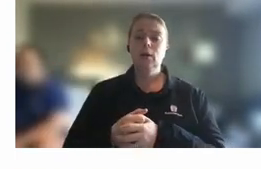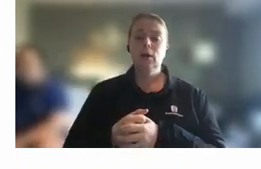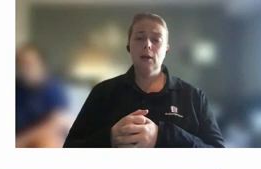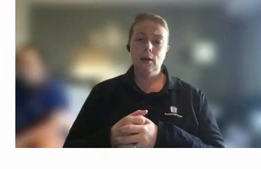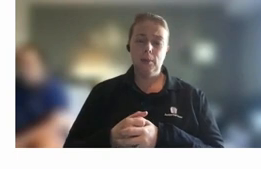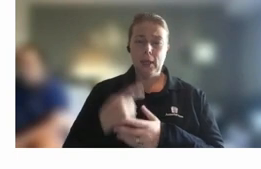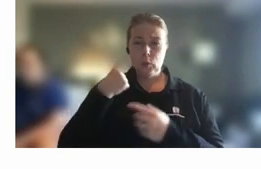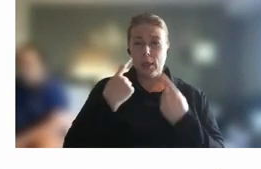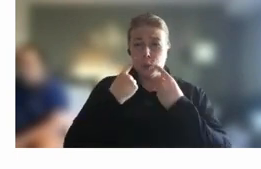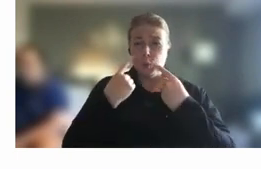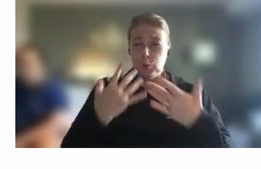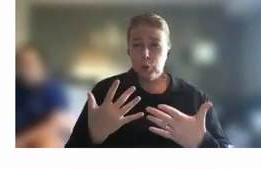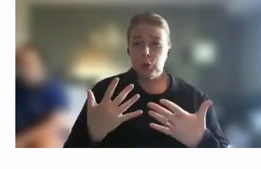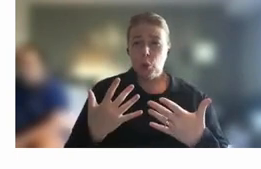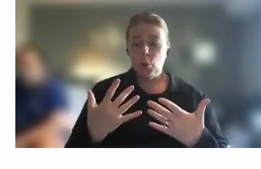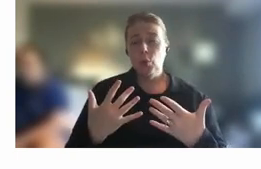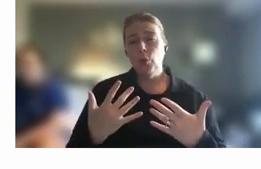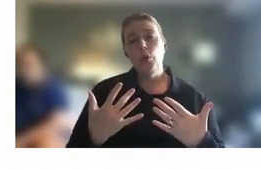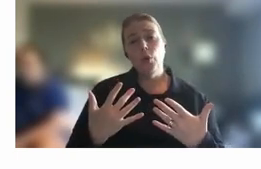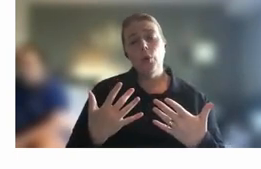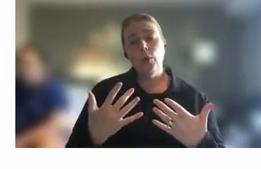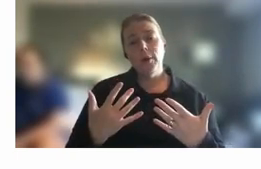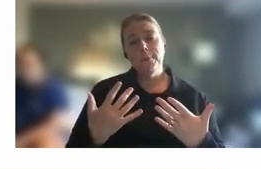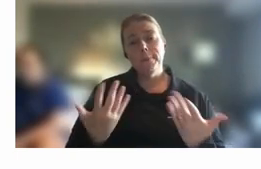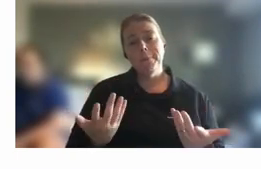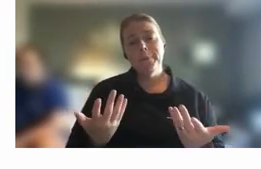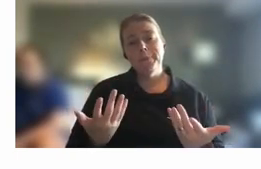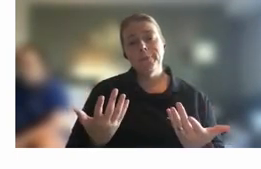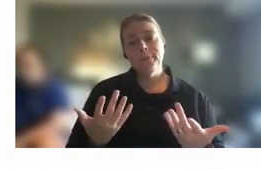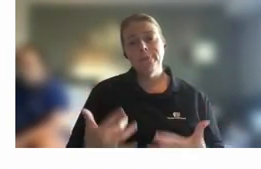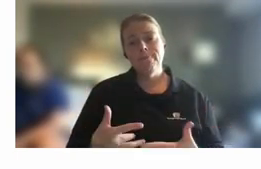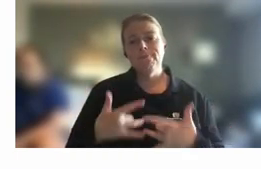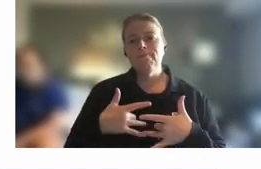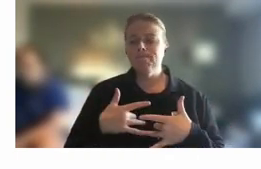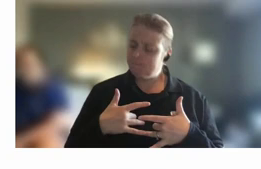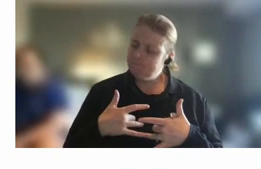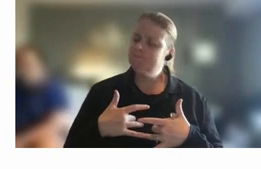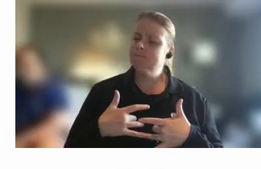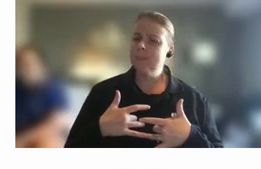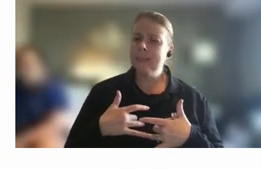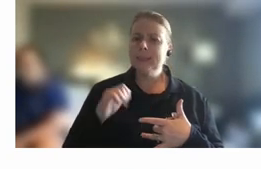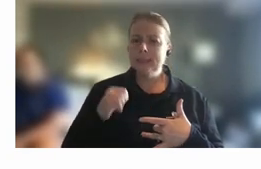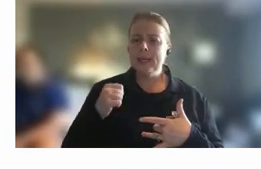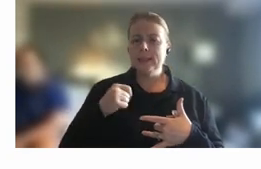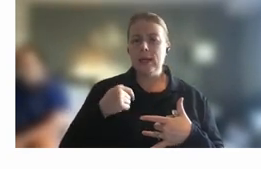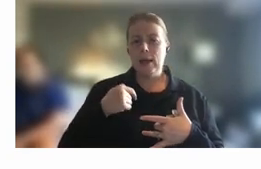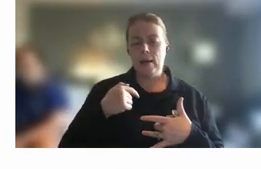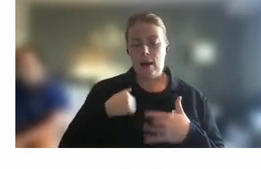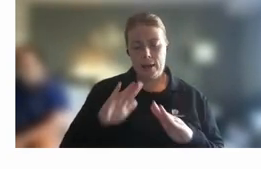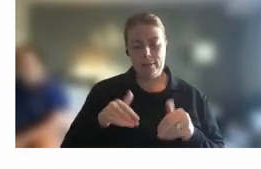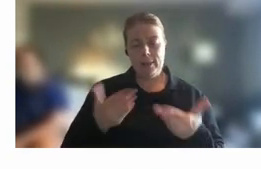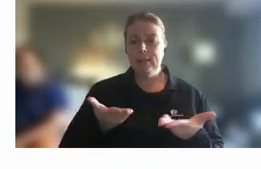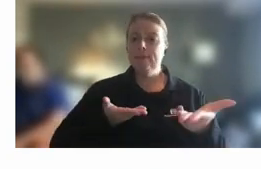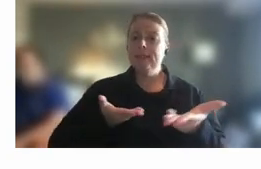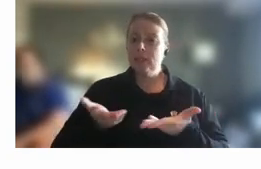sense that uh that there is a a sense of service and it's a sense of service that can be discharged in